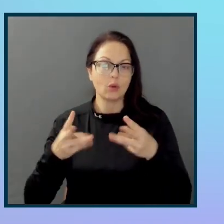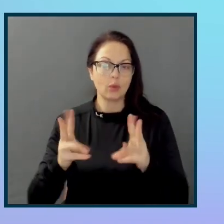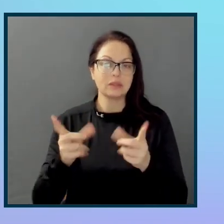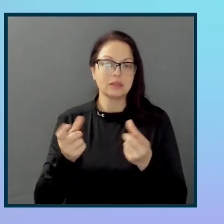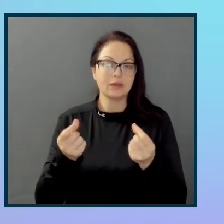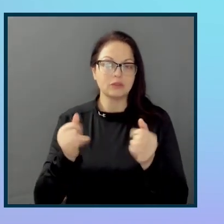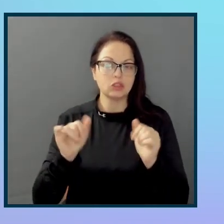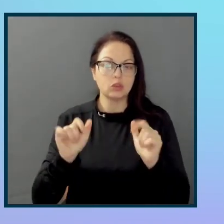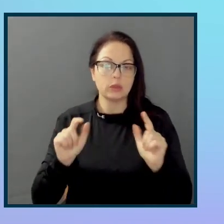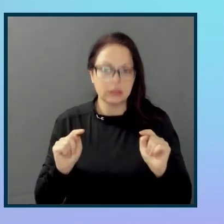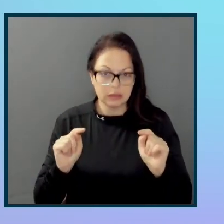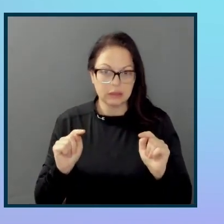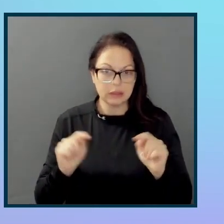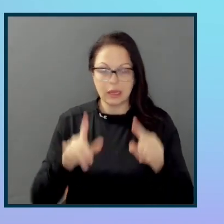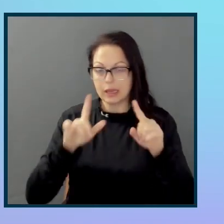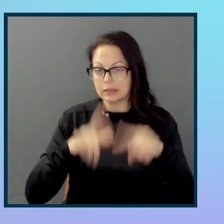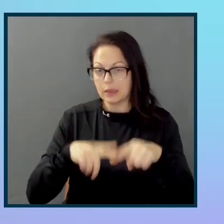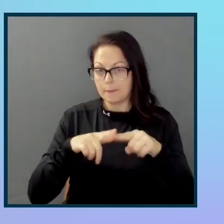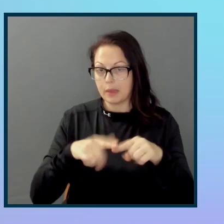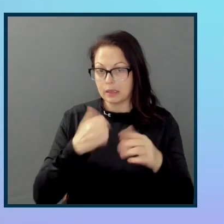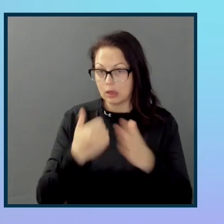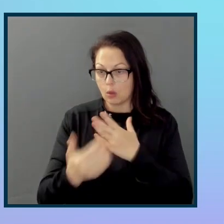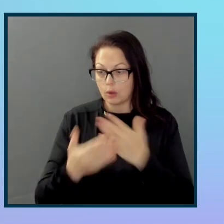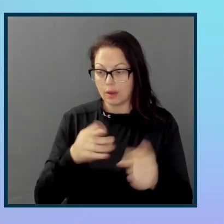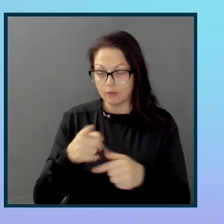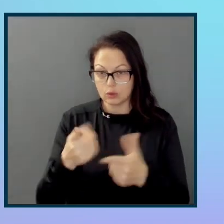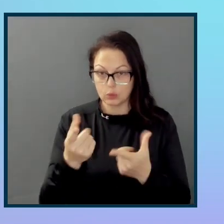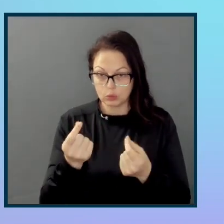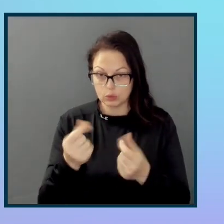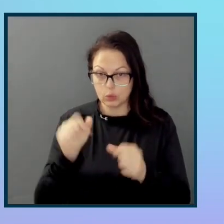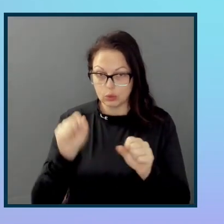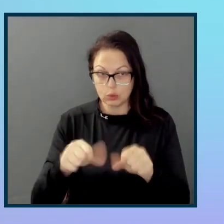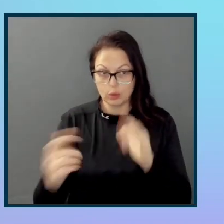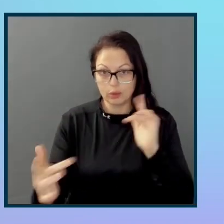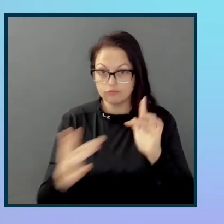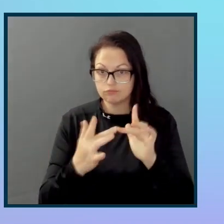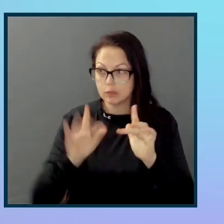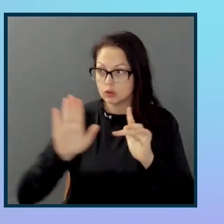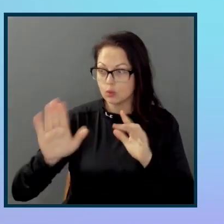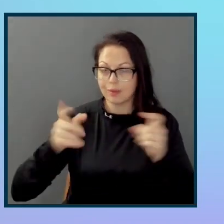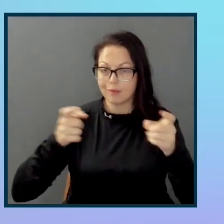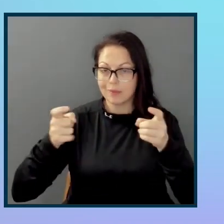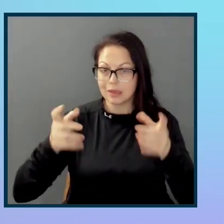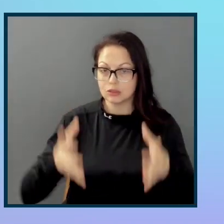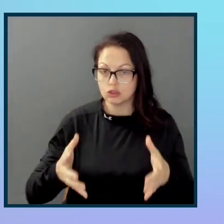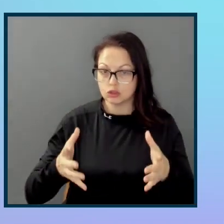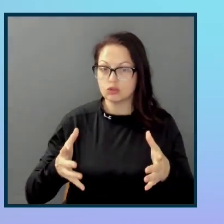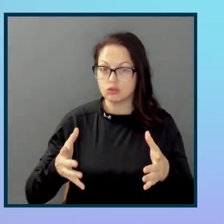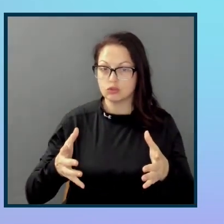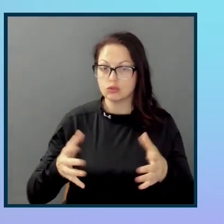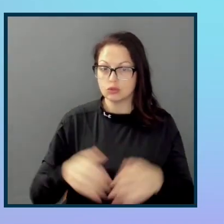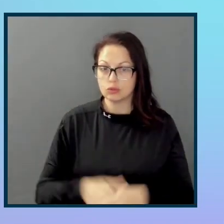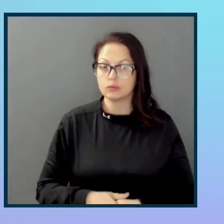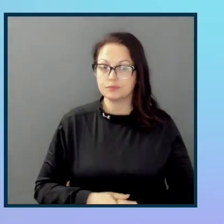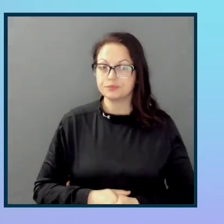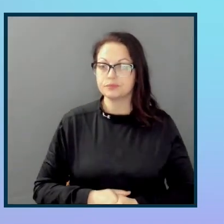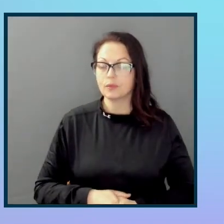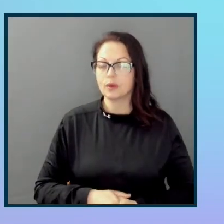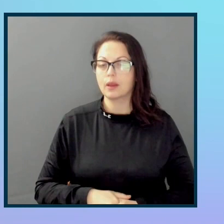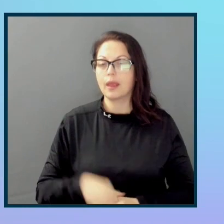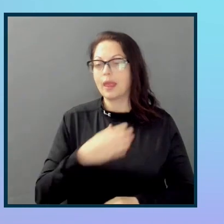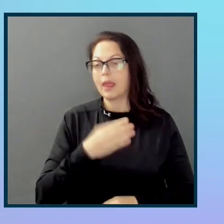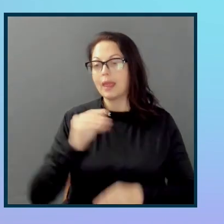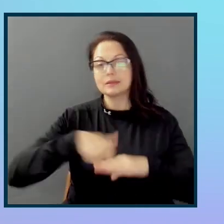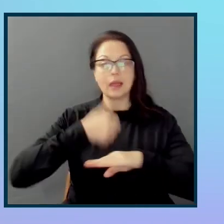can, as a network manager, potentially, you can reach out to their manager and inform the management team of